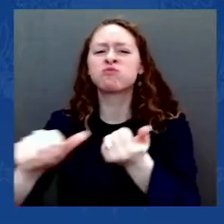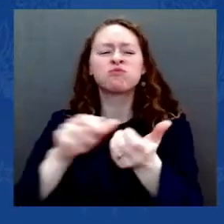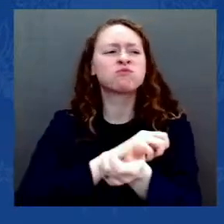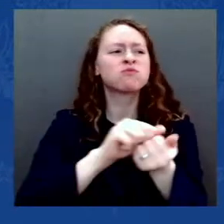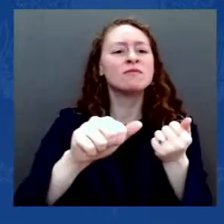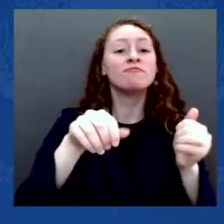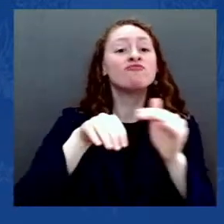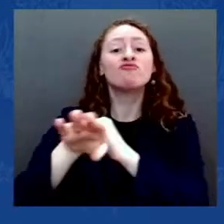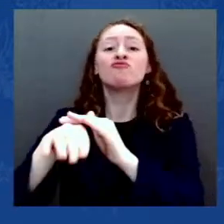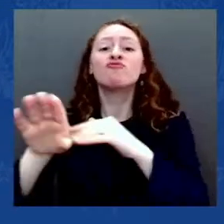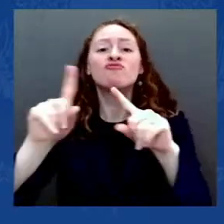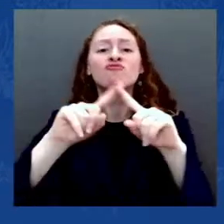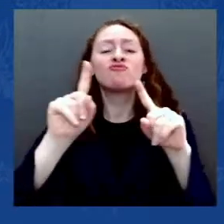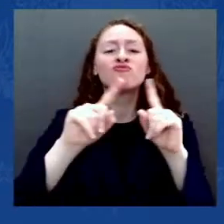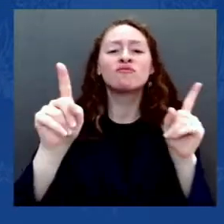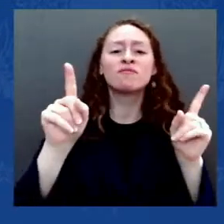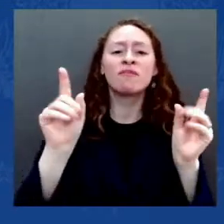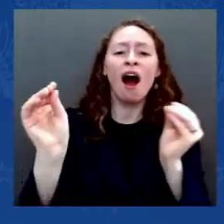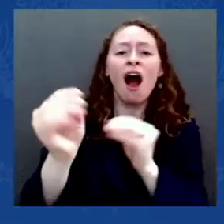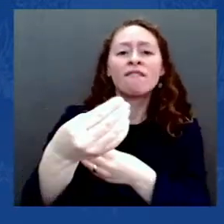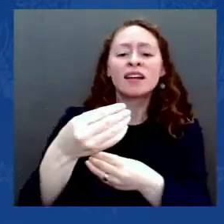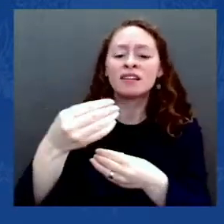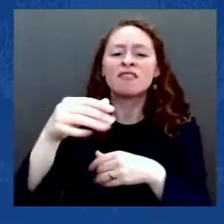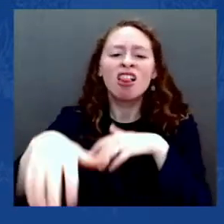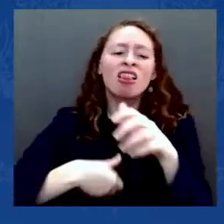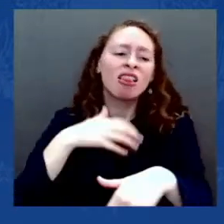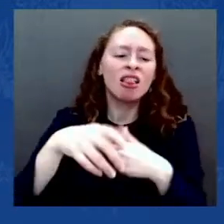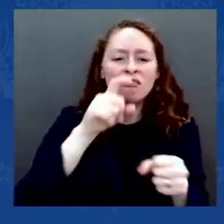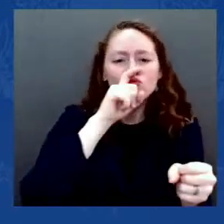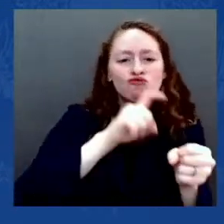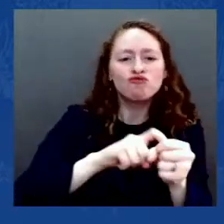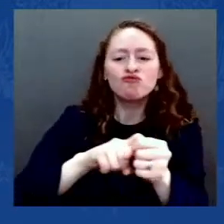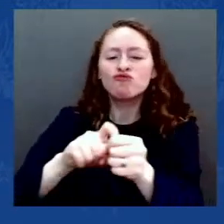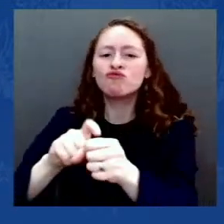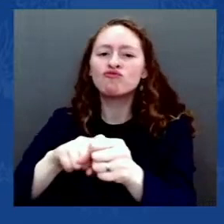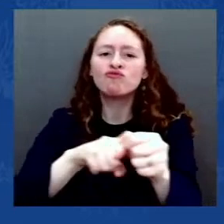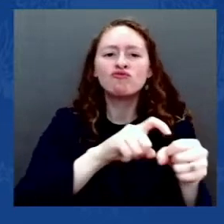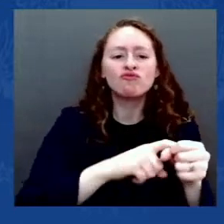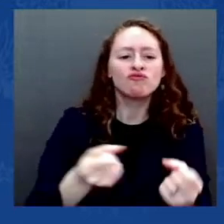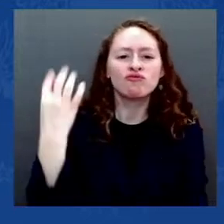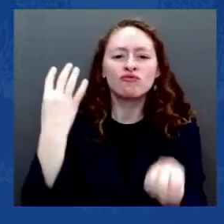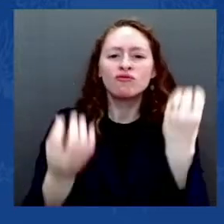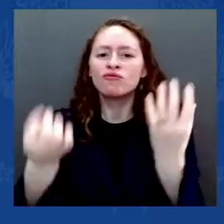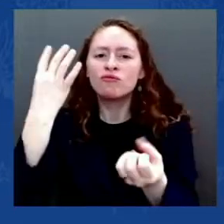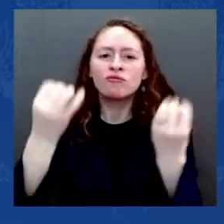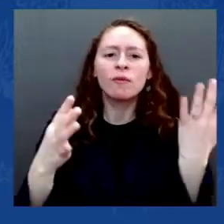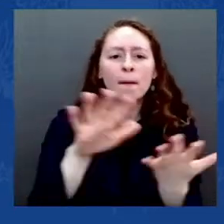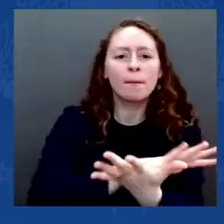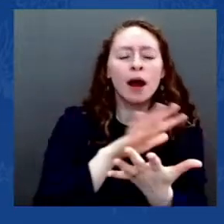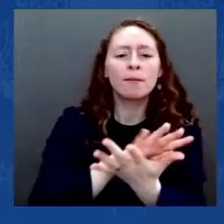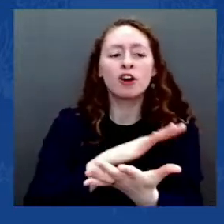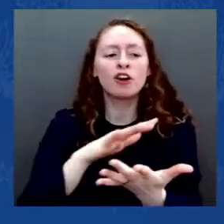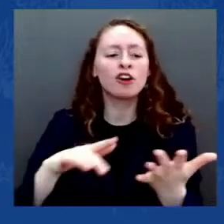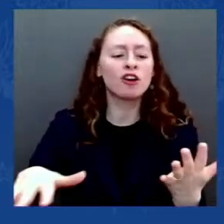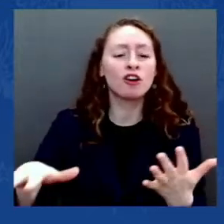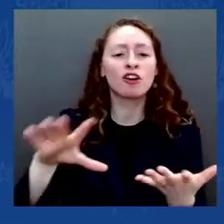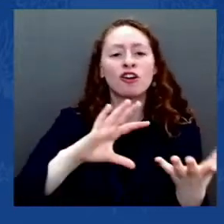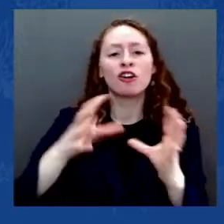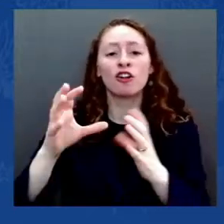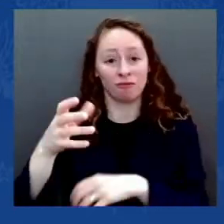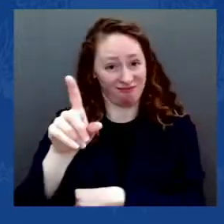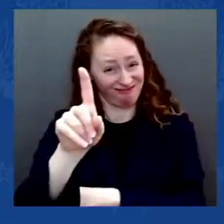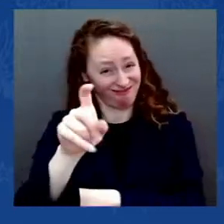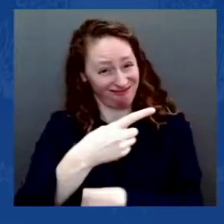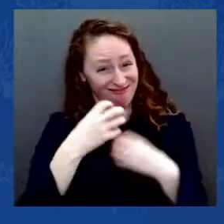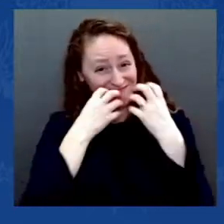Patriots? Not in my view. To me, the true patriots were the more than 150 Americans